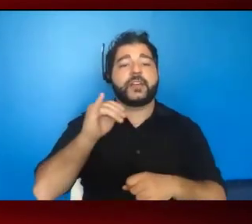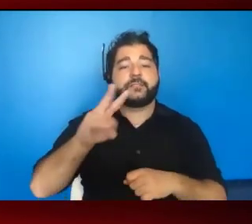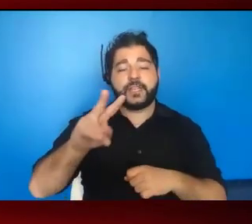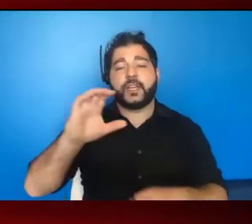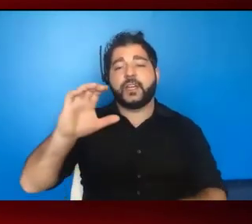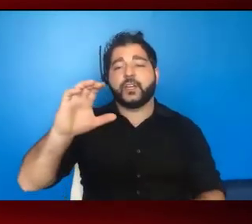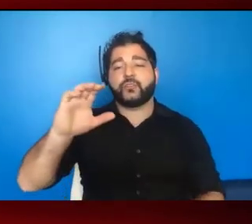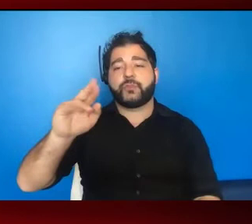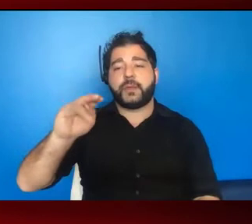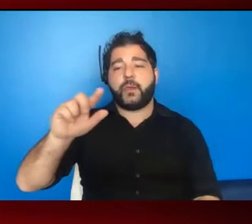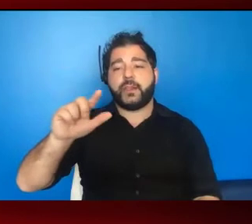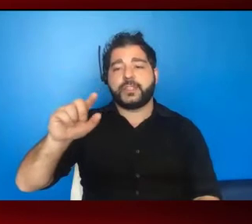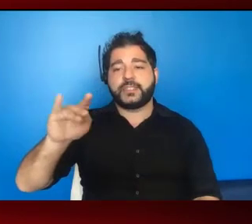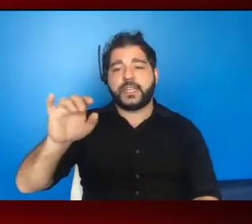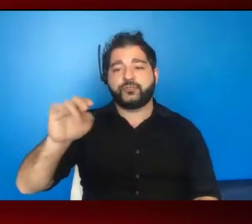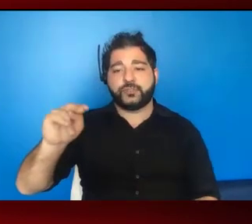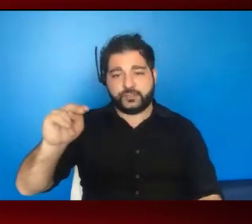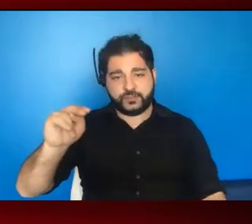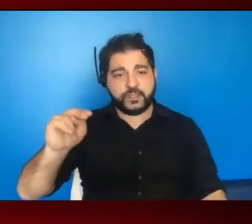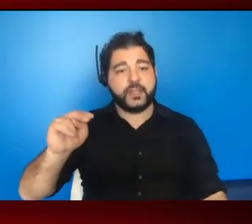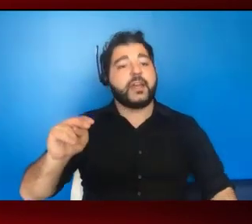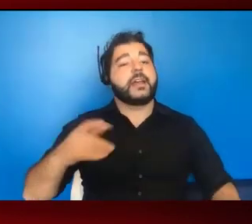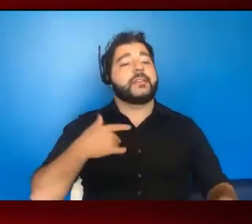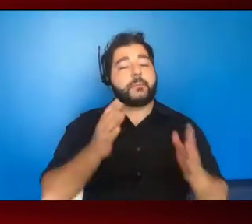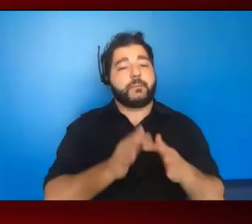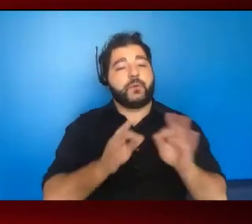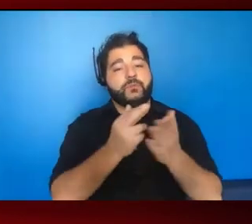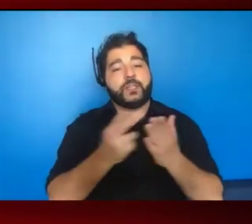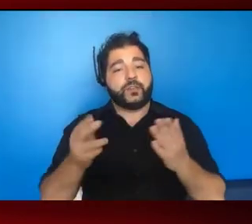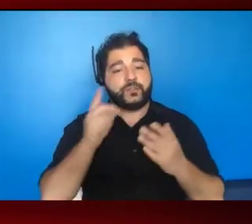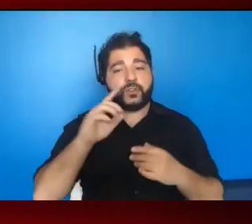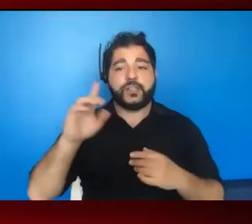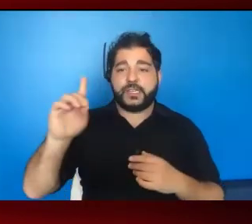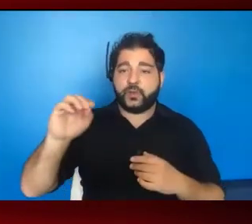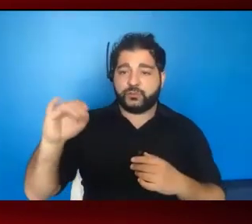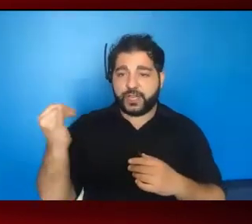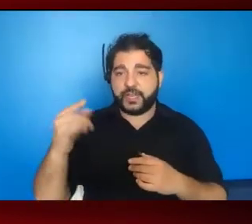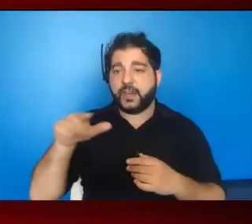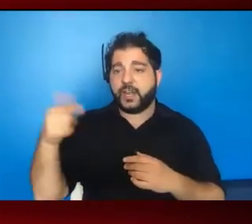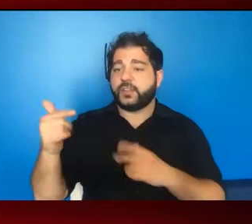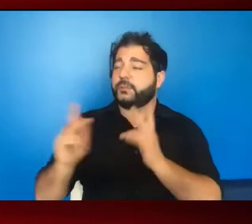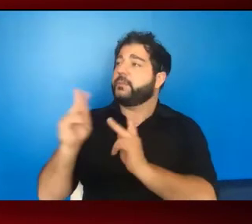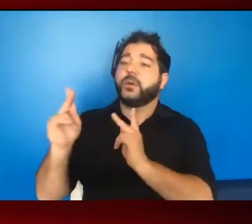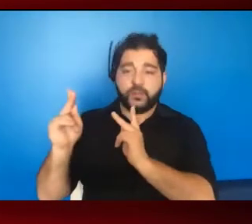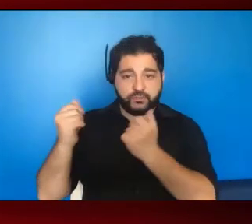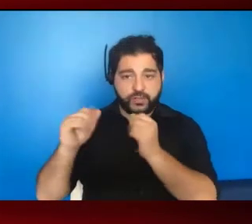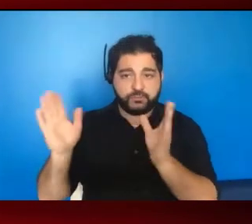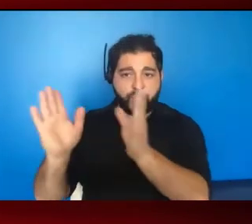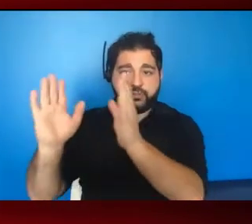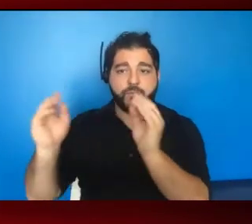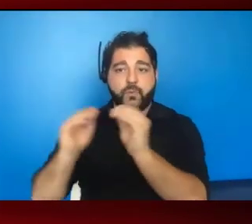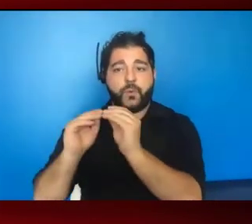So having been a really important resource to the Department of Justice and others to really push toward